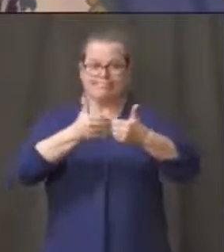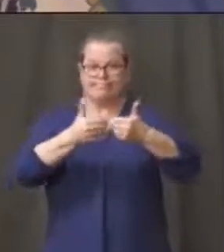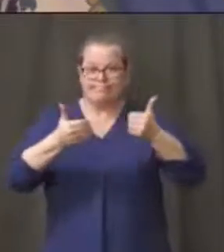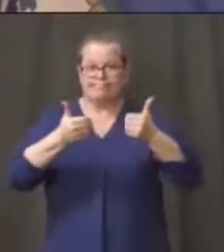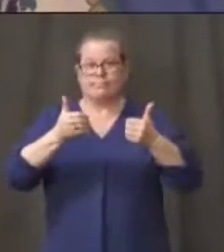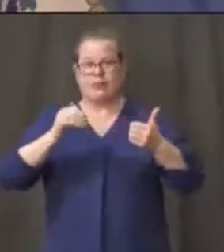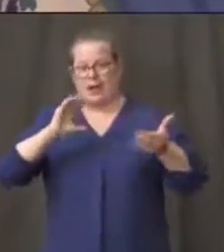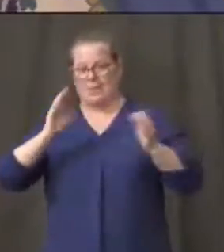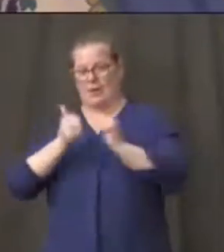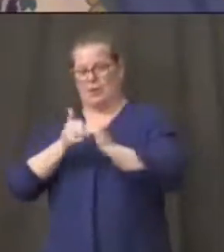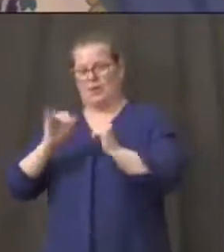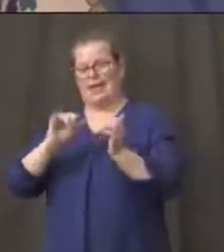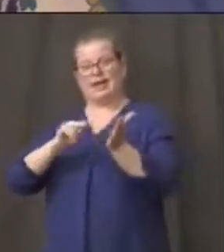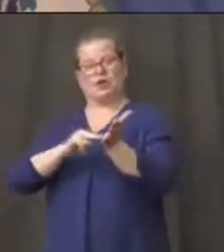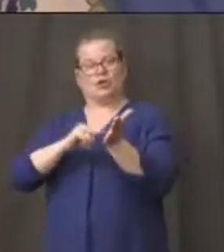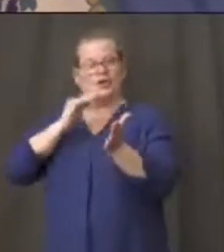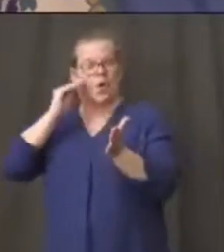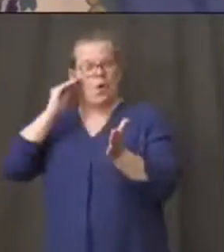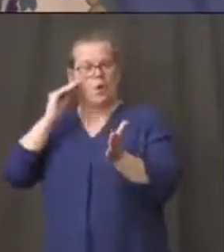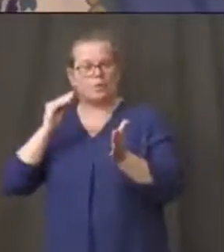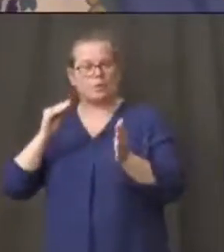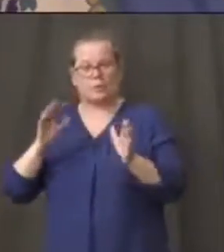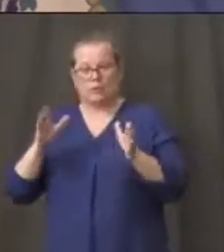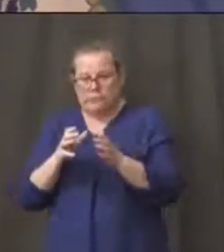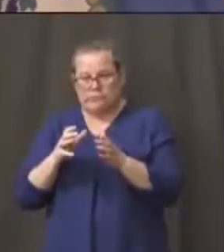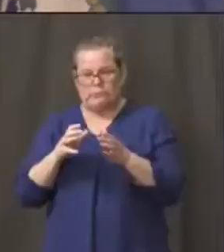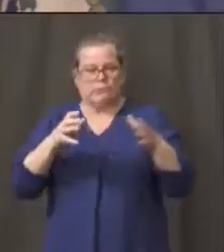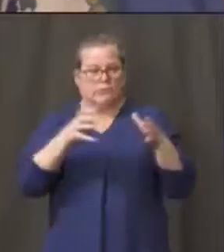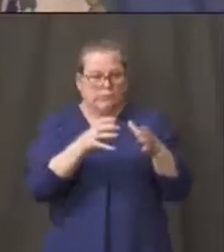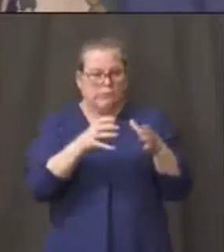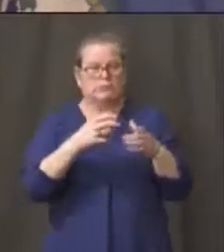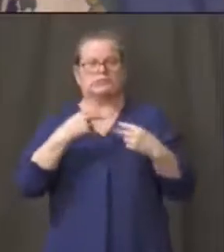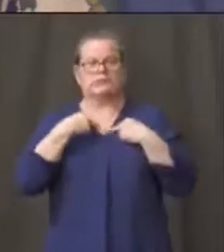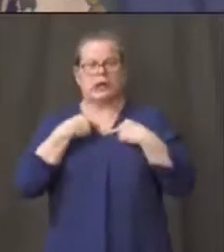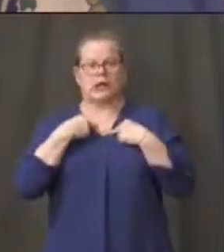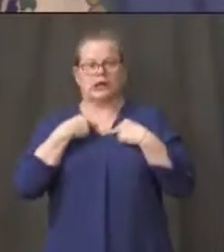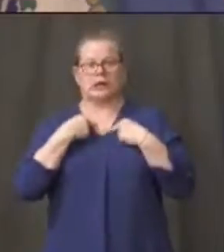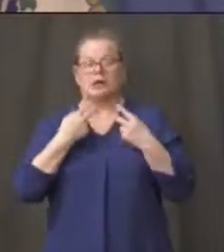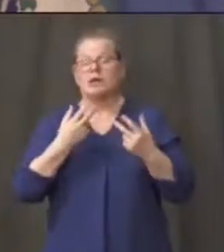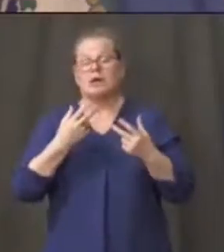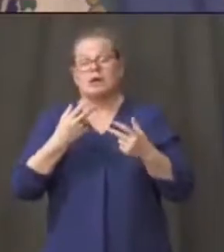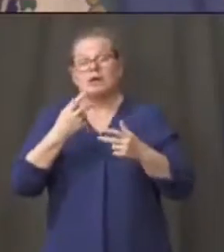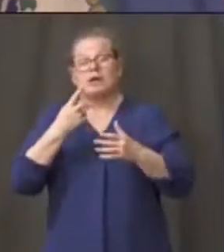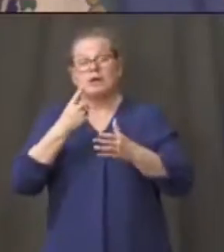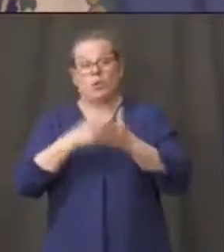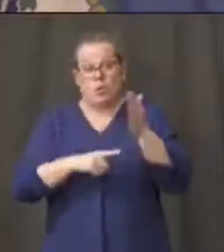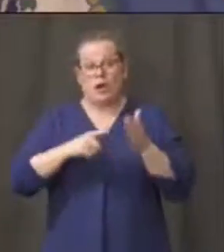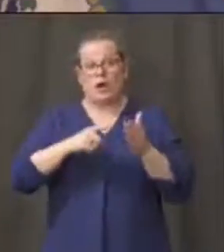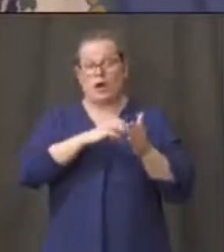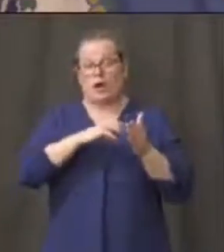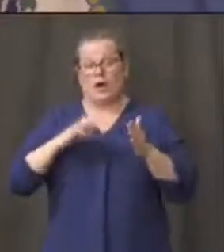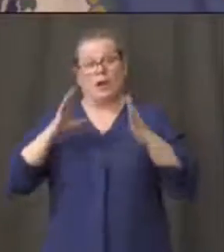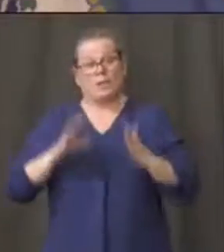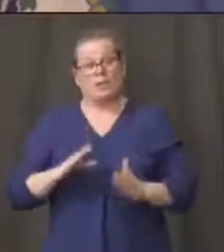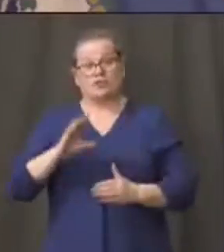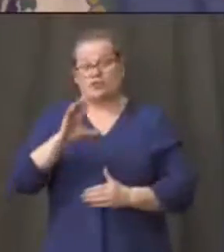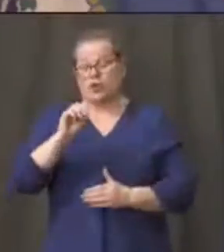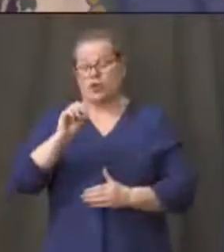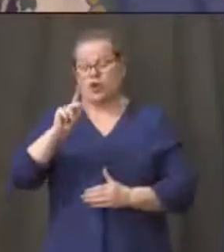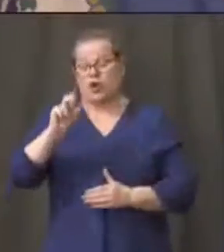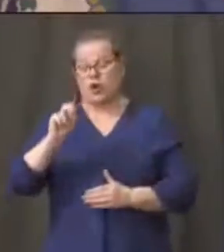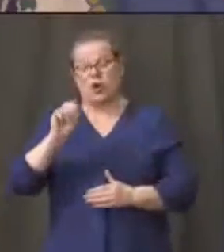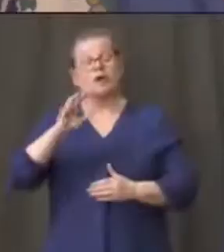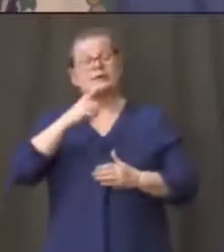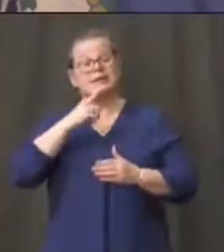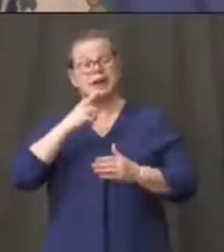and his team are doing there as i've tried to describe before is do everything we can to um make sure that there are fewer people going